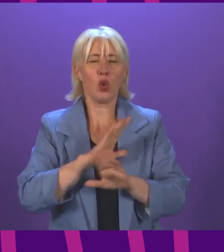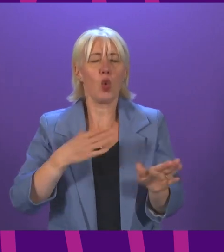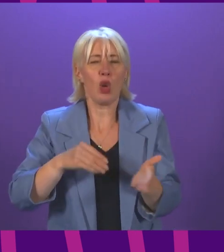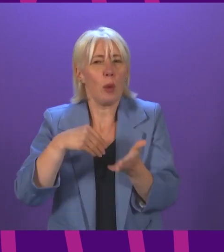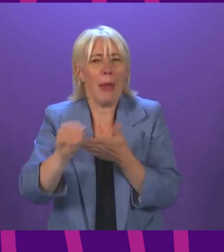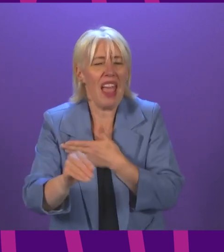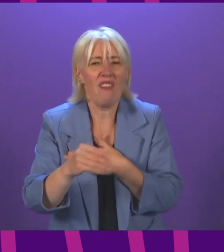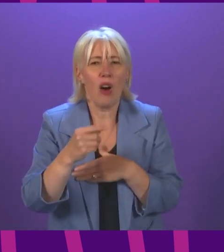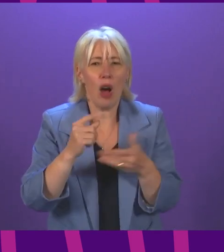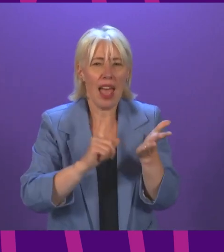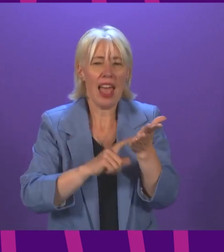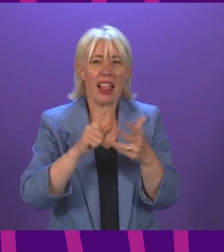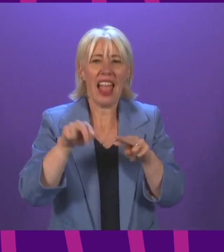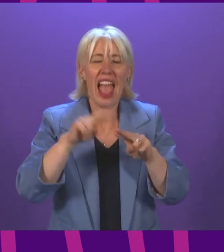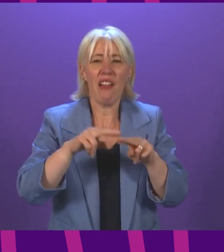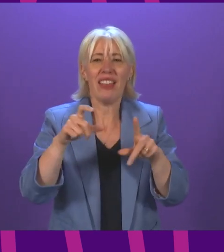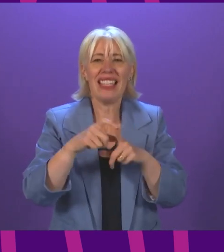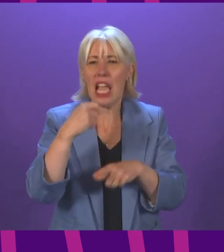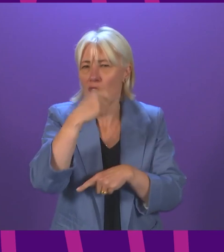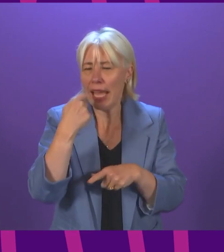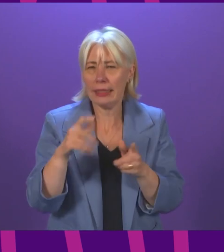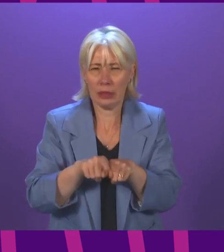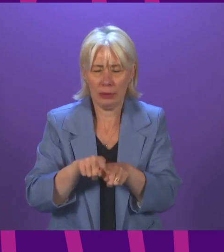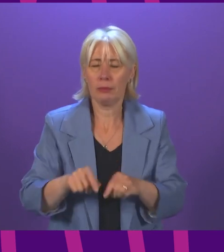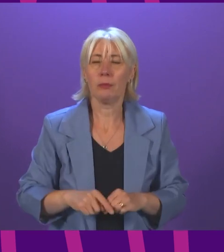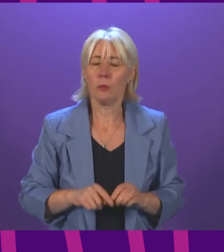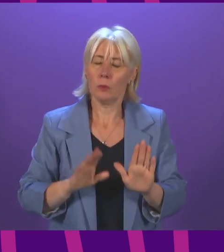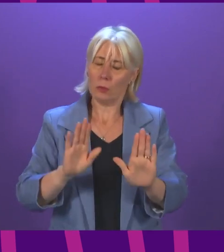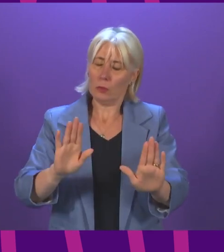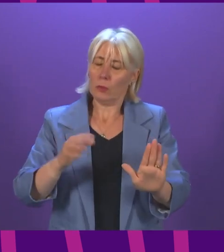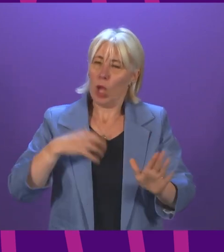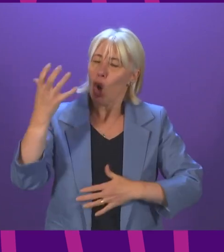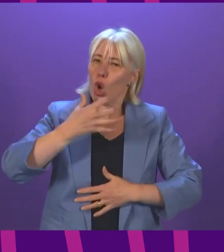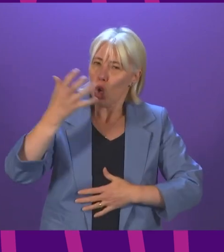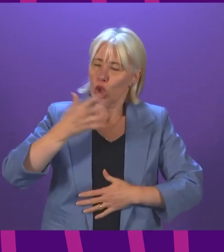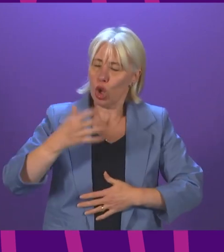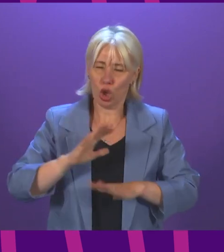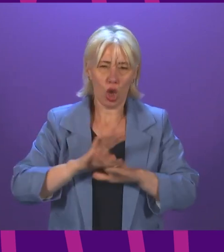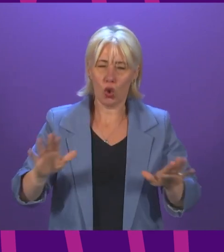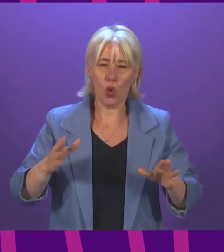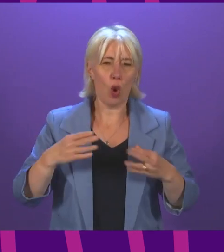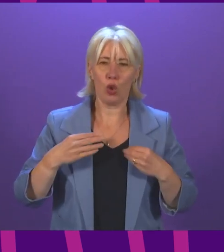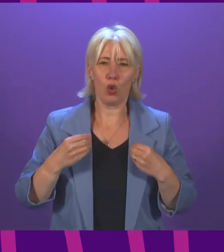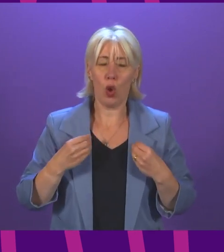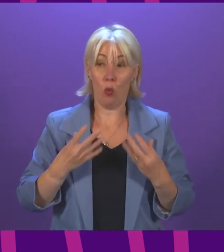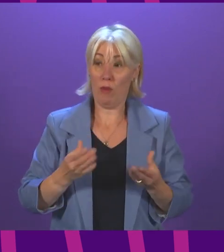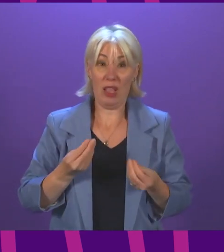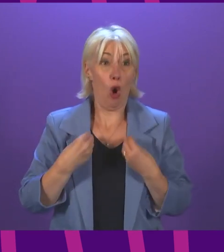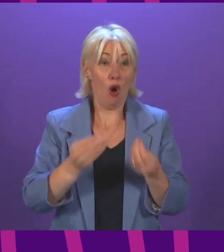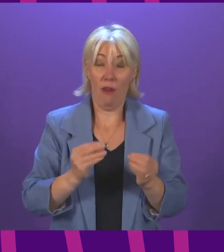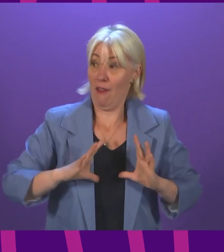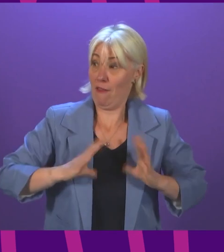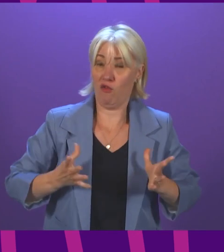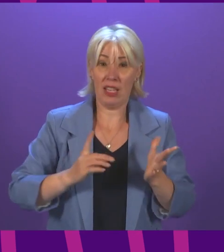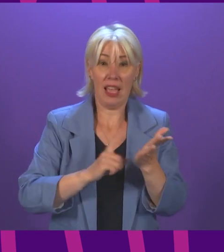concerns about changing away from or moving away, I should say, from our universal offer of lateral flow tests. that is absolutely not